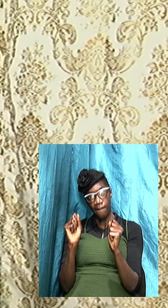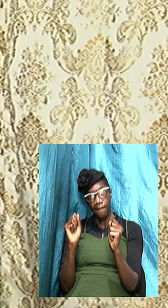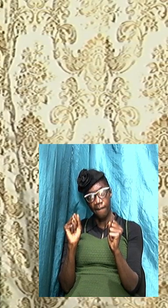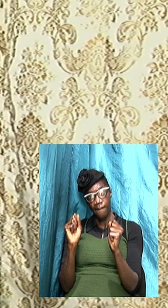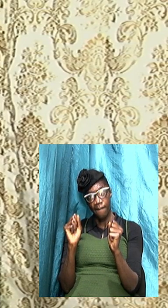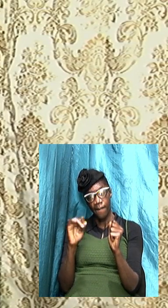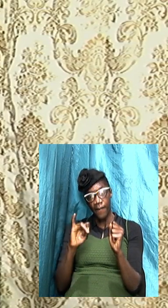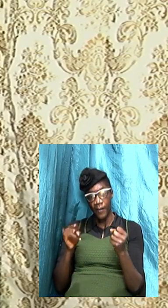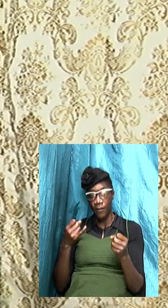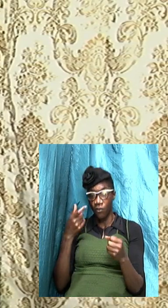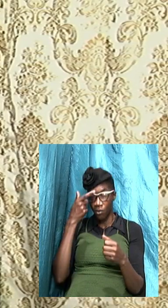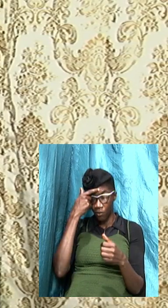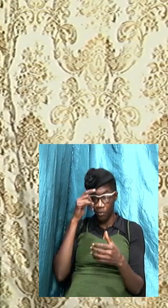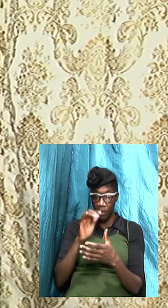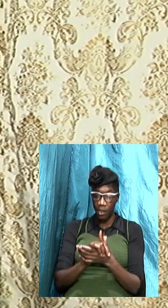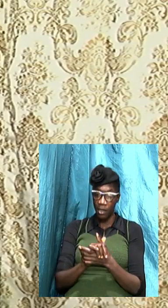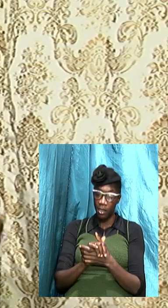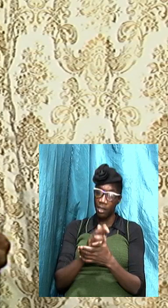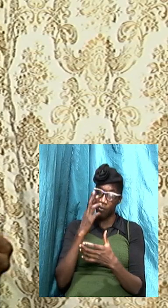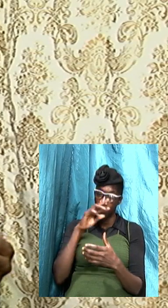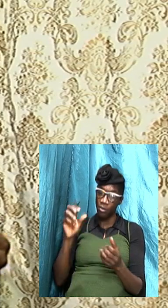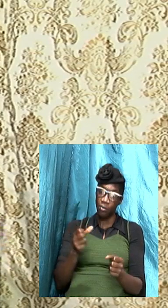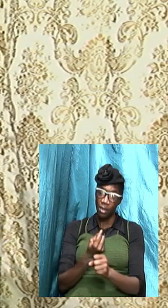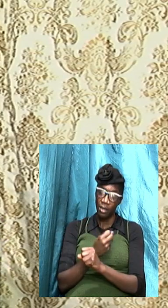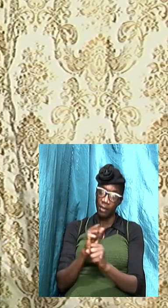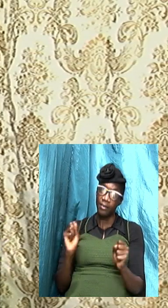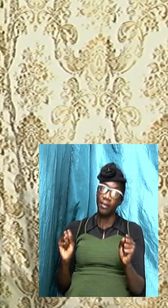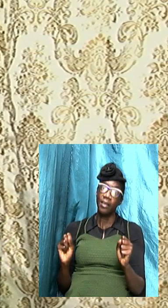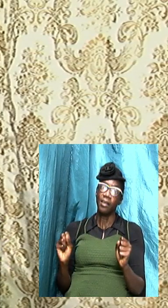just believe and you are safe and the Bible